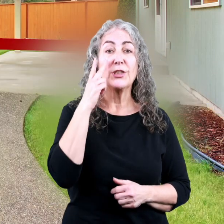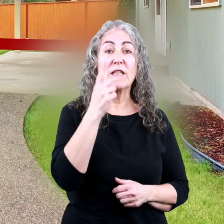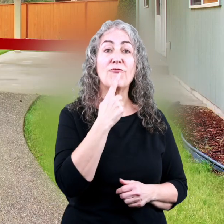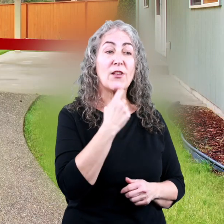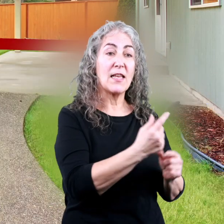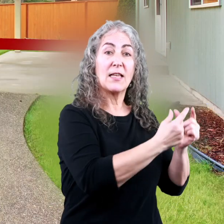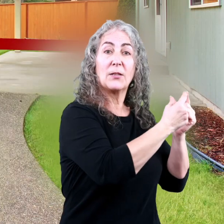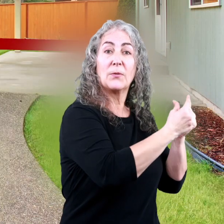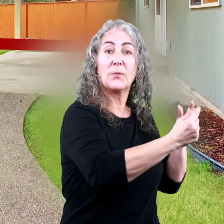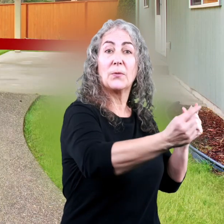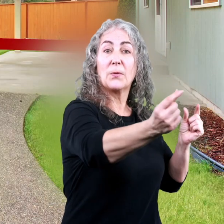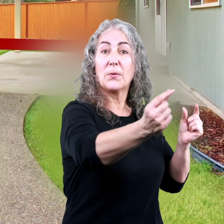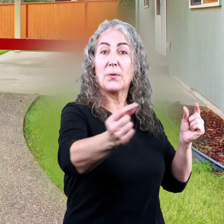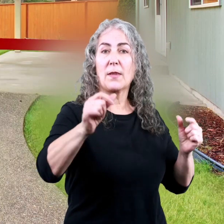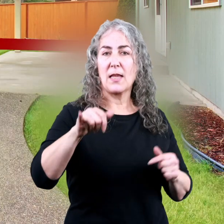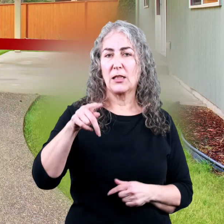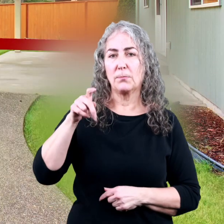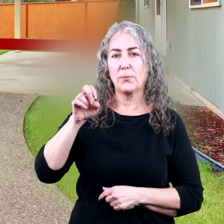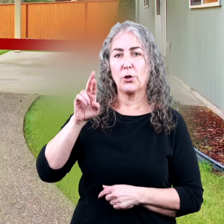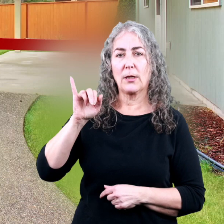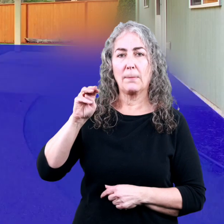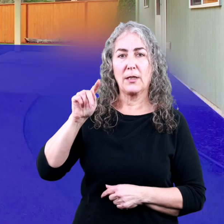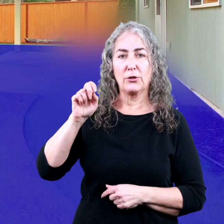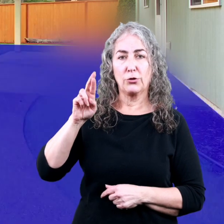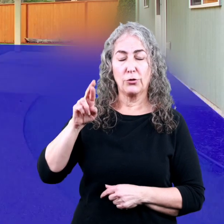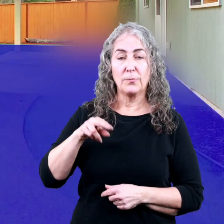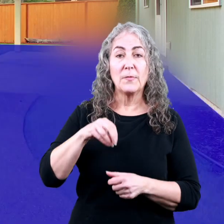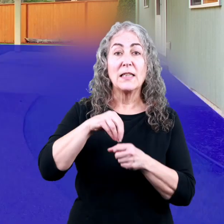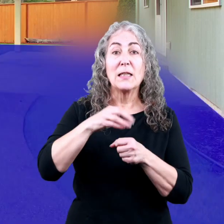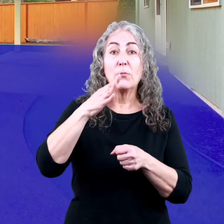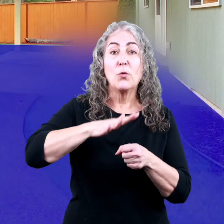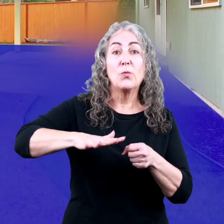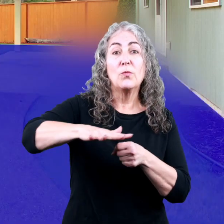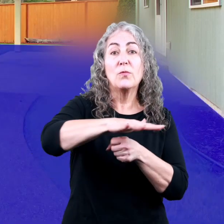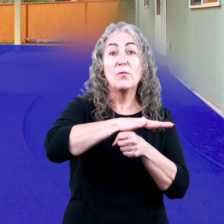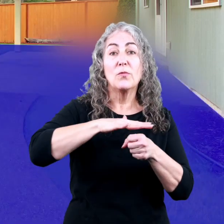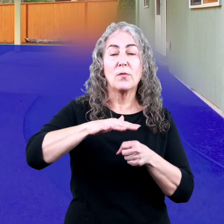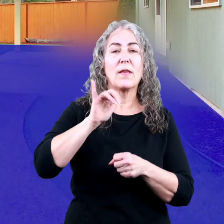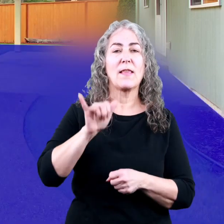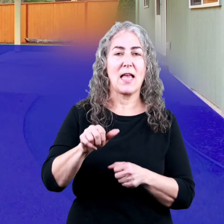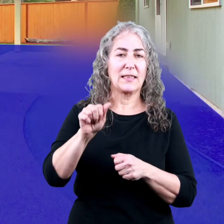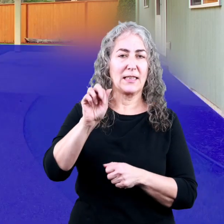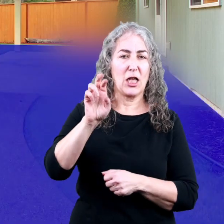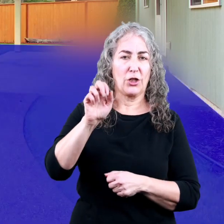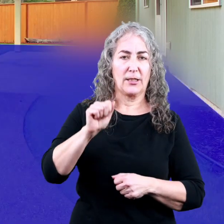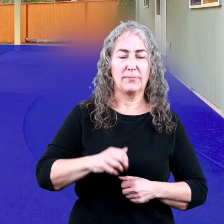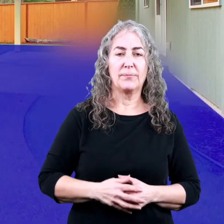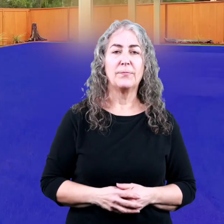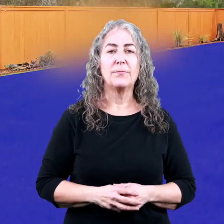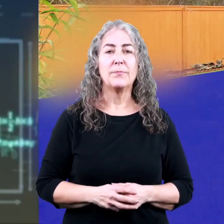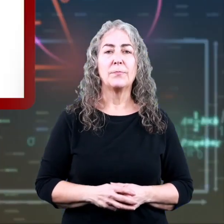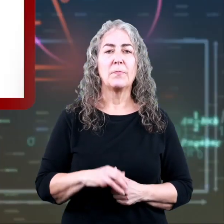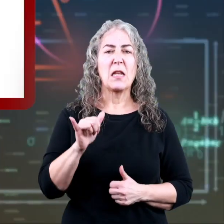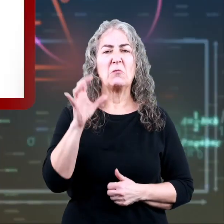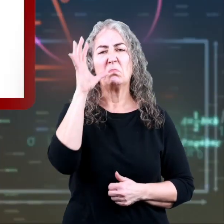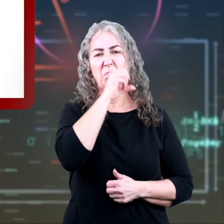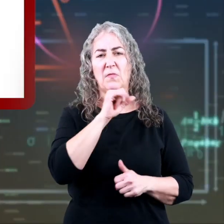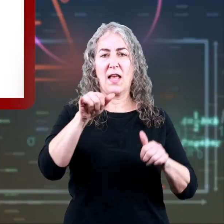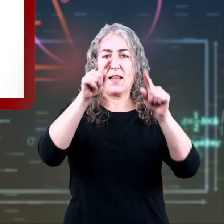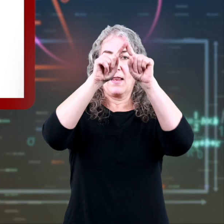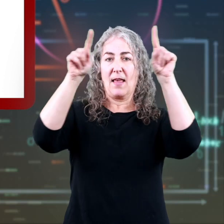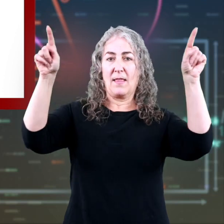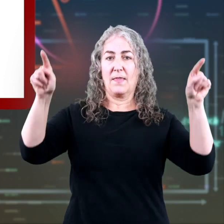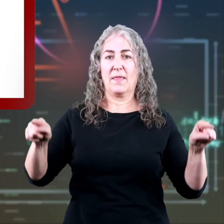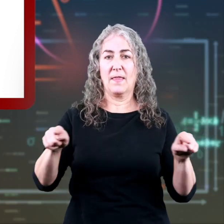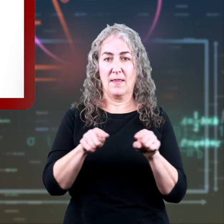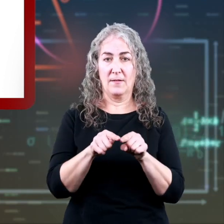red line around its edges? That's the perimeter. And the colored in space inside? That's the area. Let's assume the